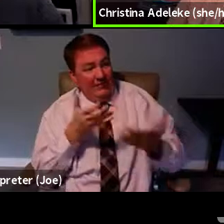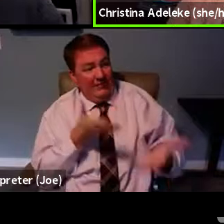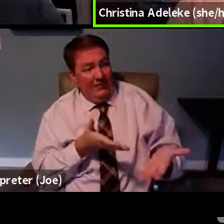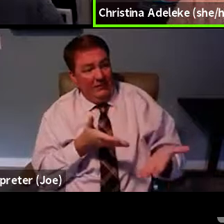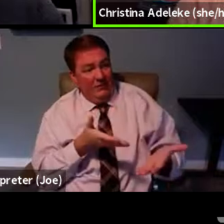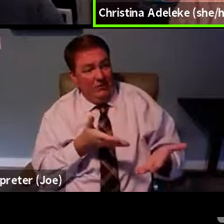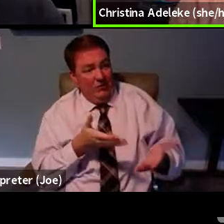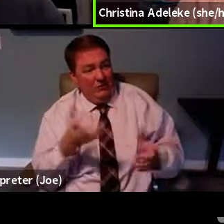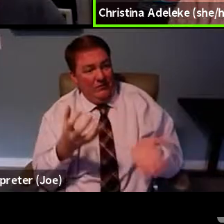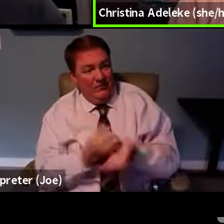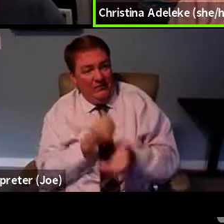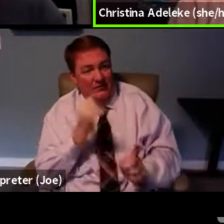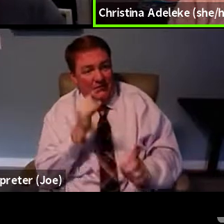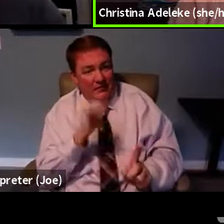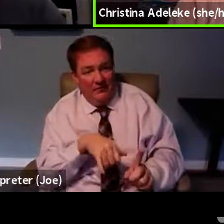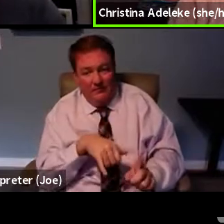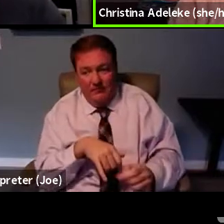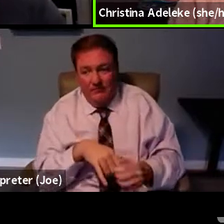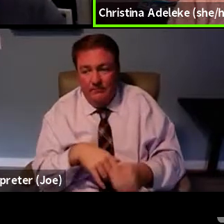off of that.